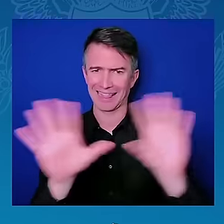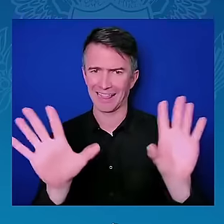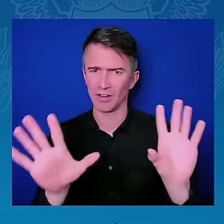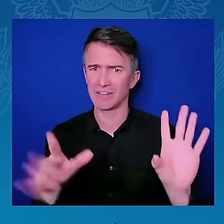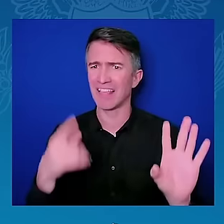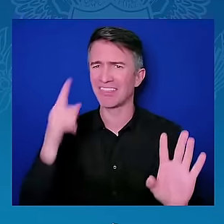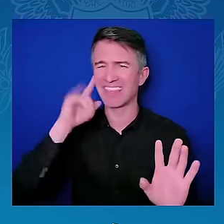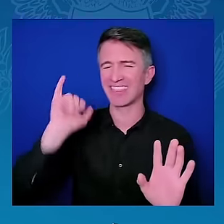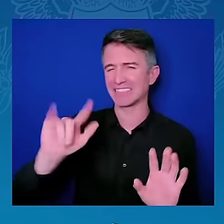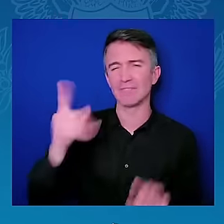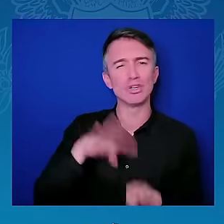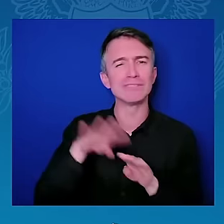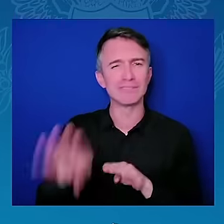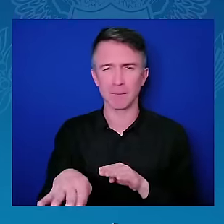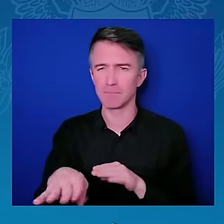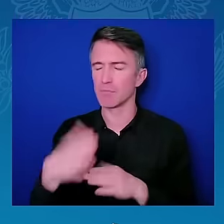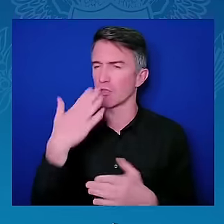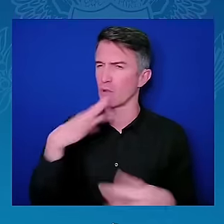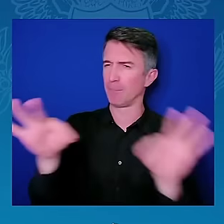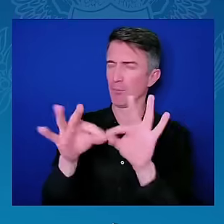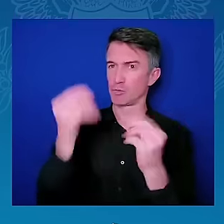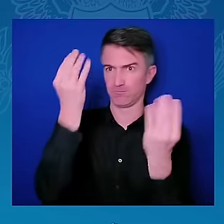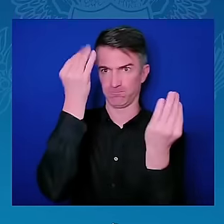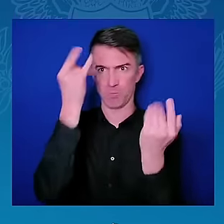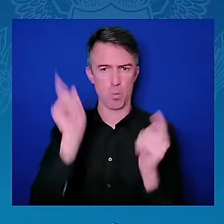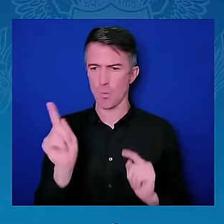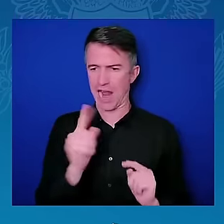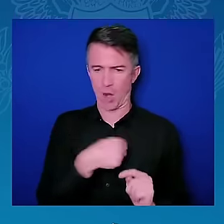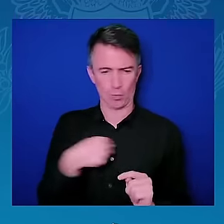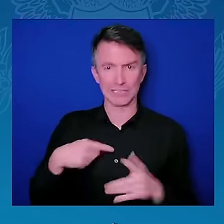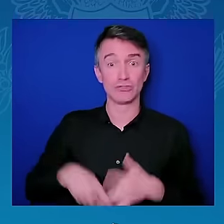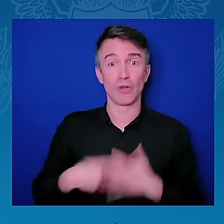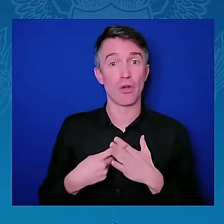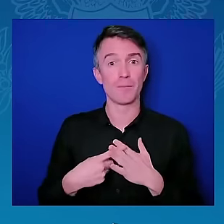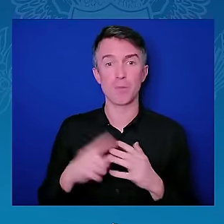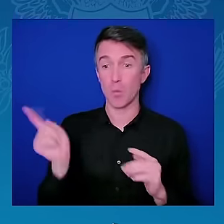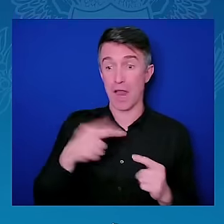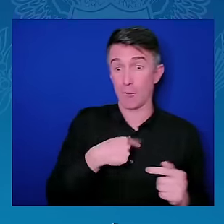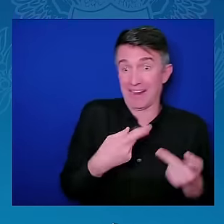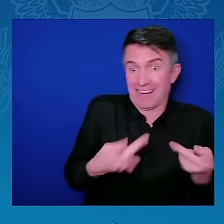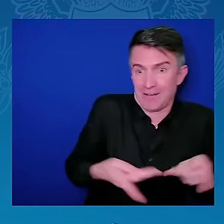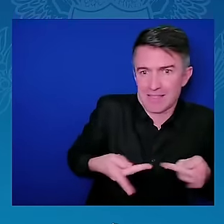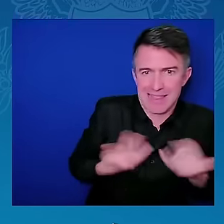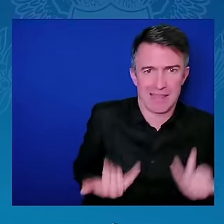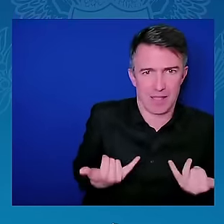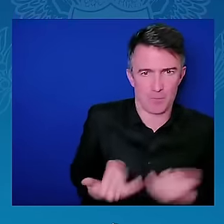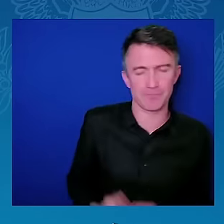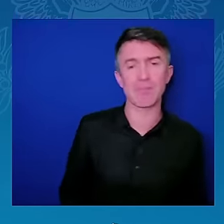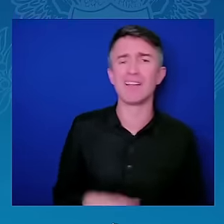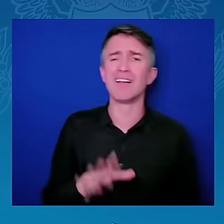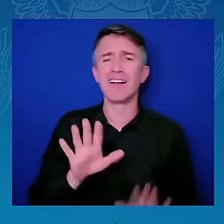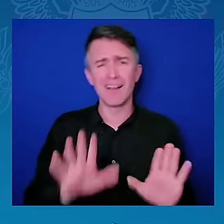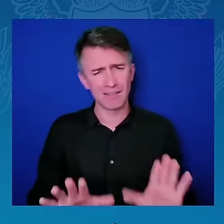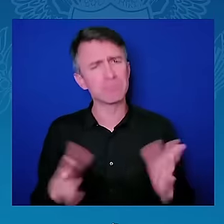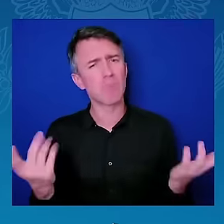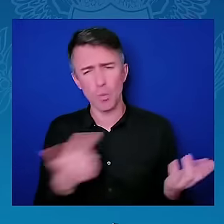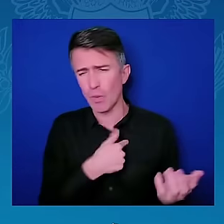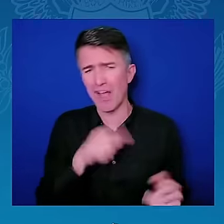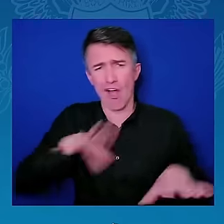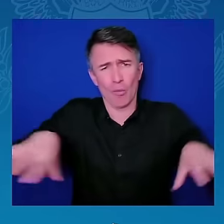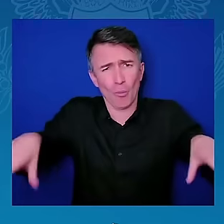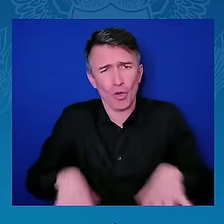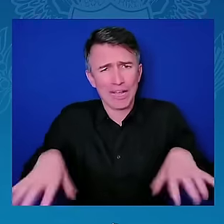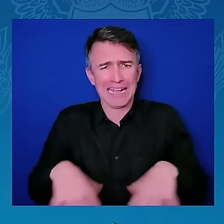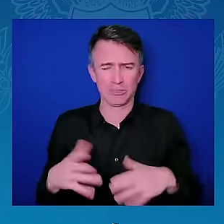Extracting raw materials from Africa will not get us anywhere. So it's balanced. We must stop the extraction.